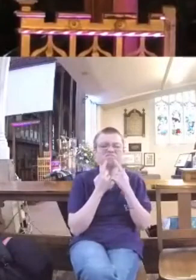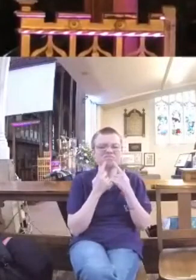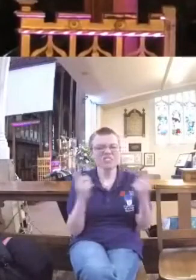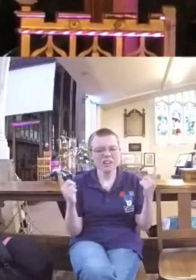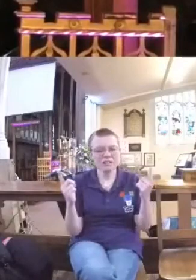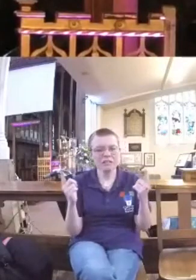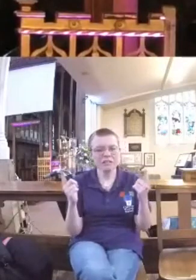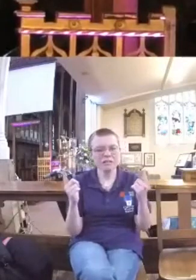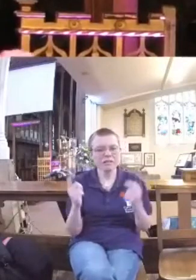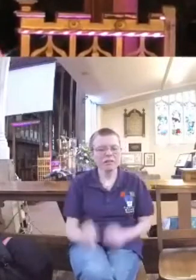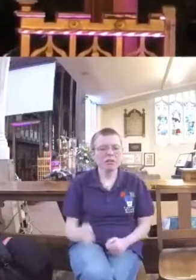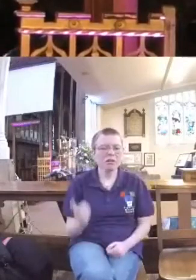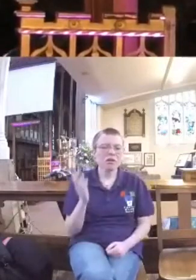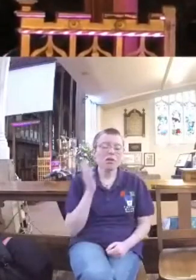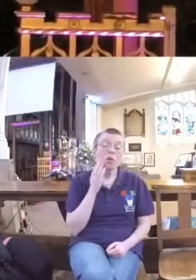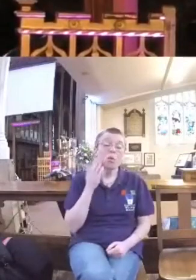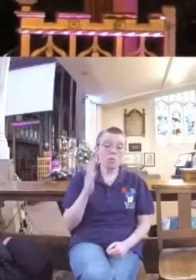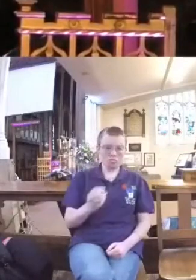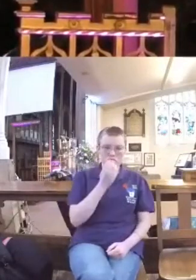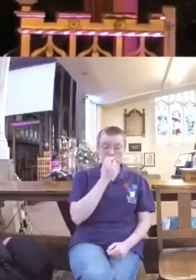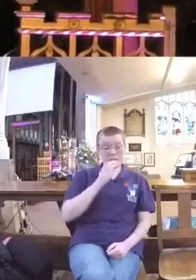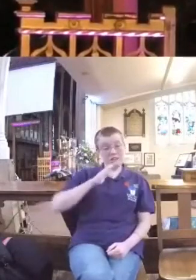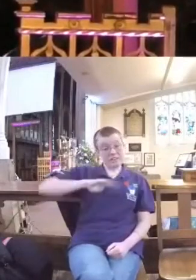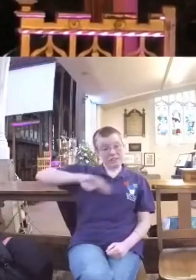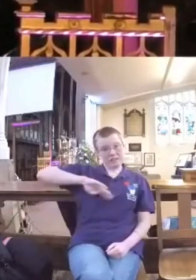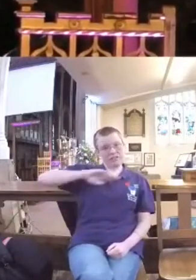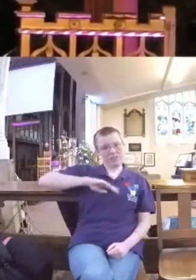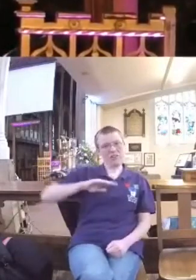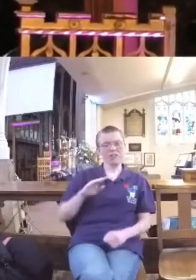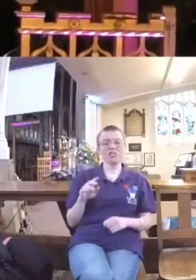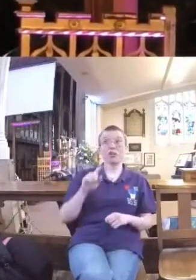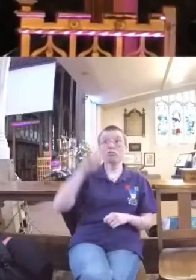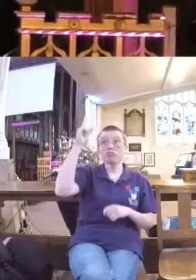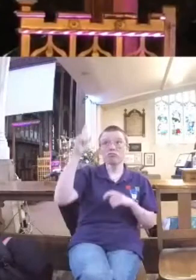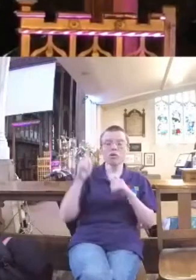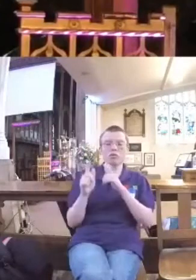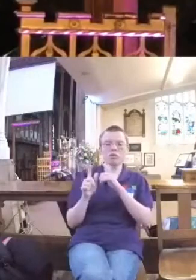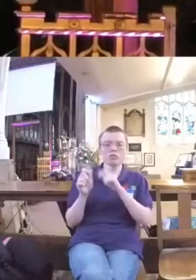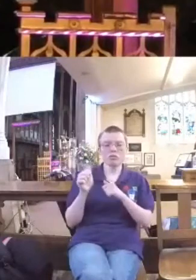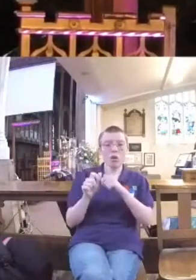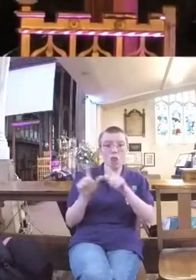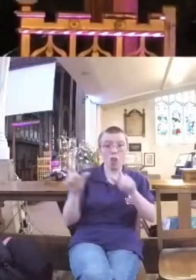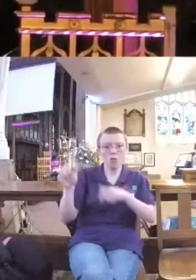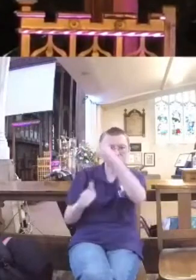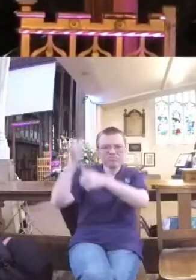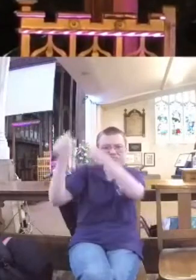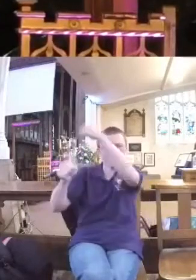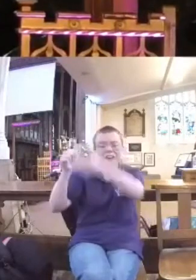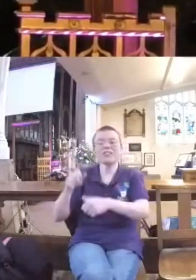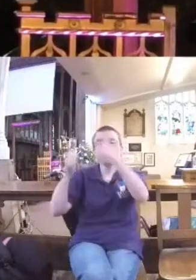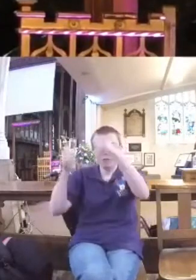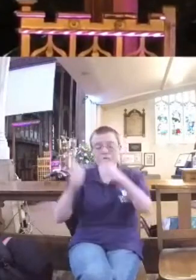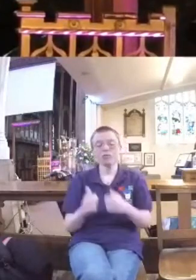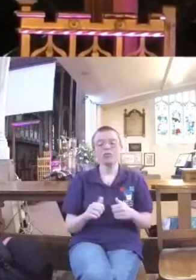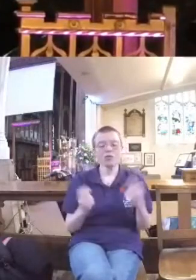God. When you have eaten and are satisfied, praise the Lord for the good land he has